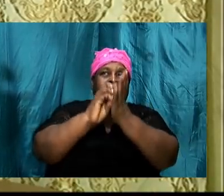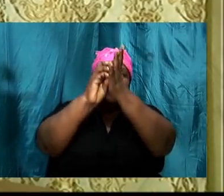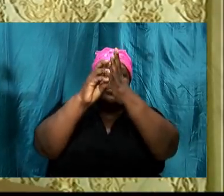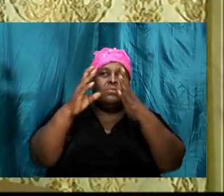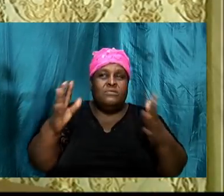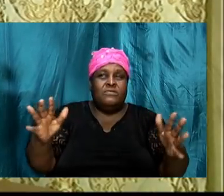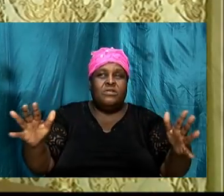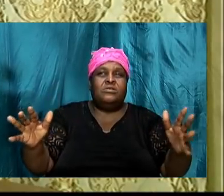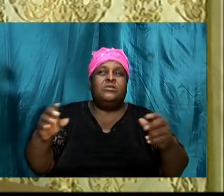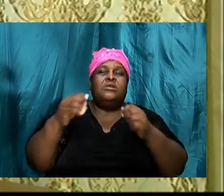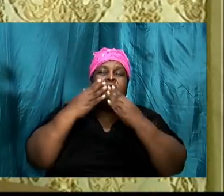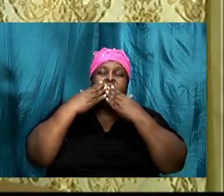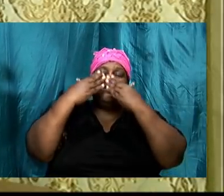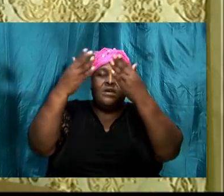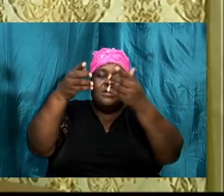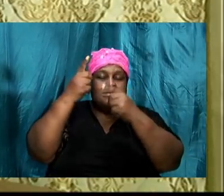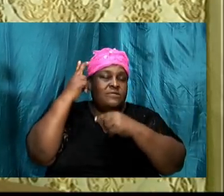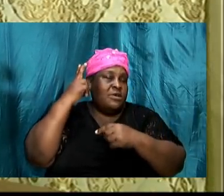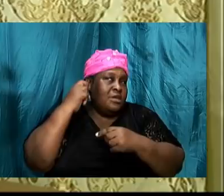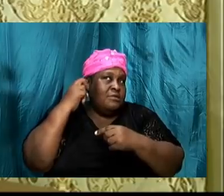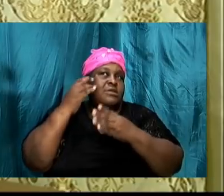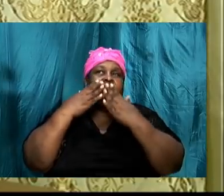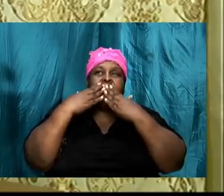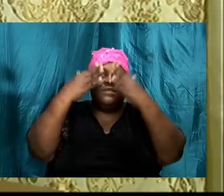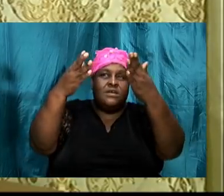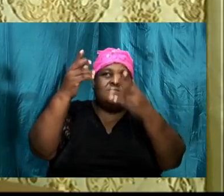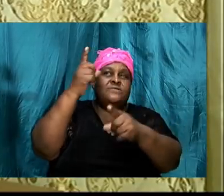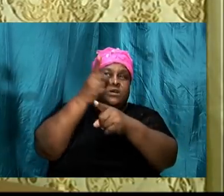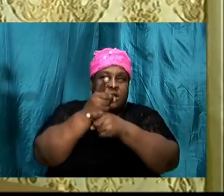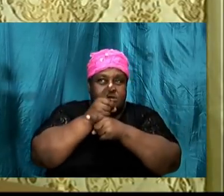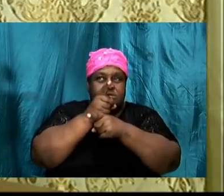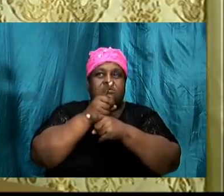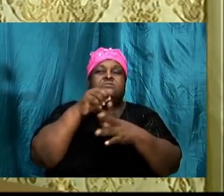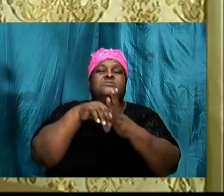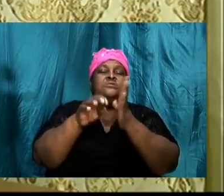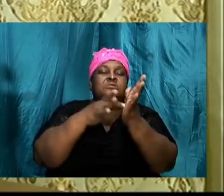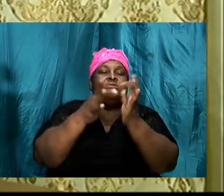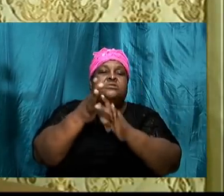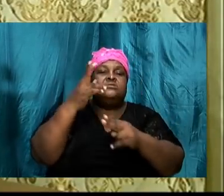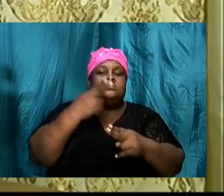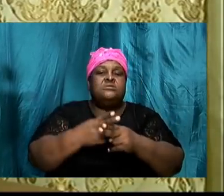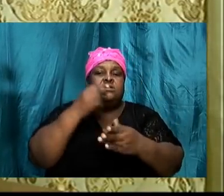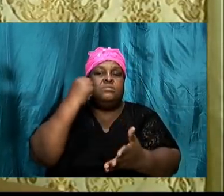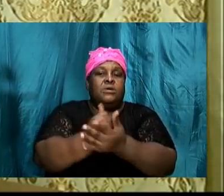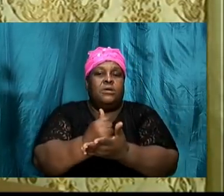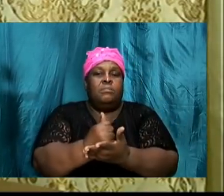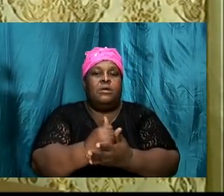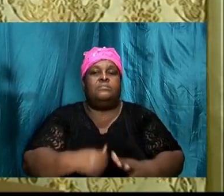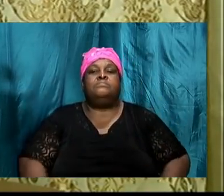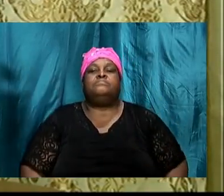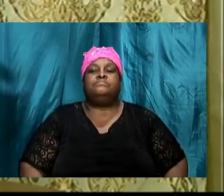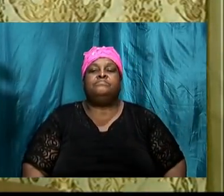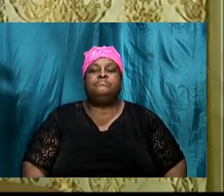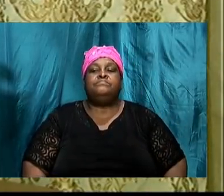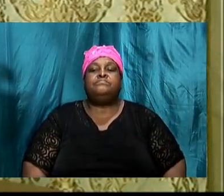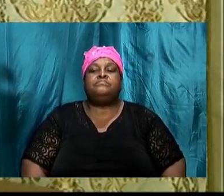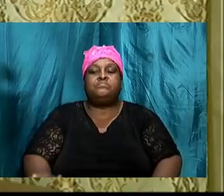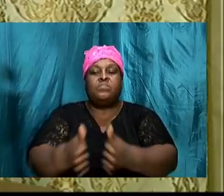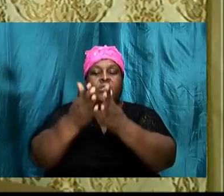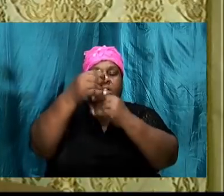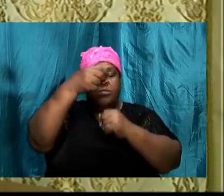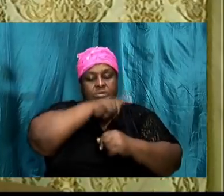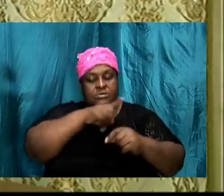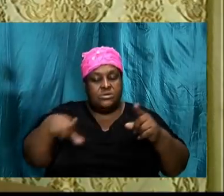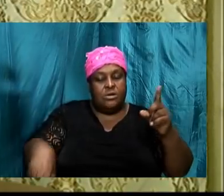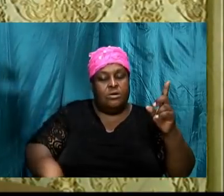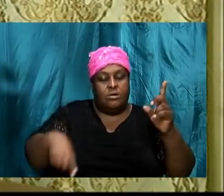tonight for hearing, and thanks for answering. In Jesus' name. Amen. Amen. Praise the Lord one